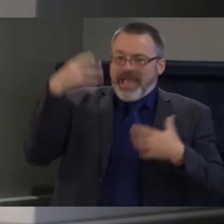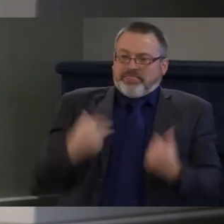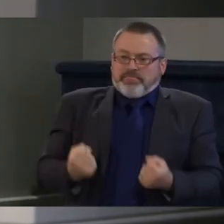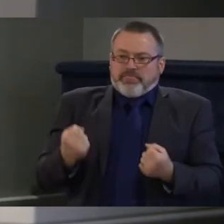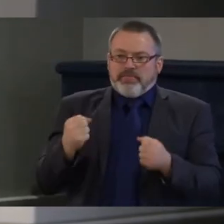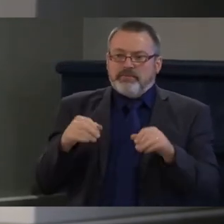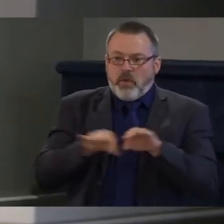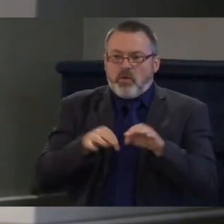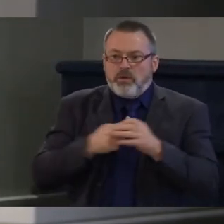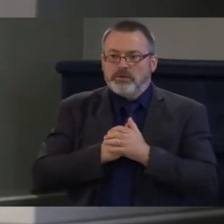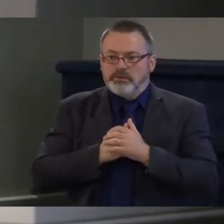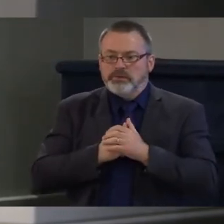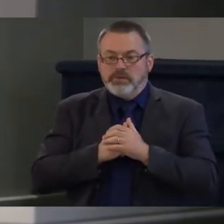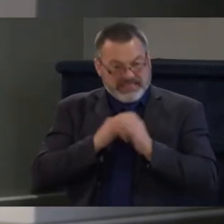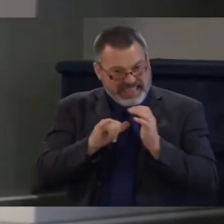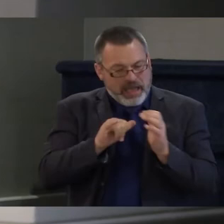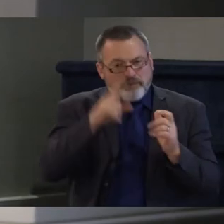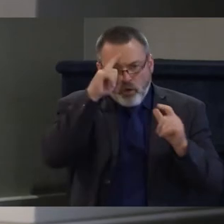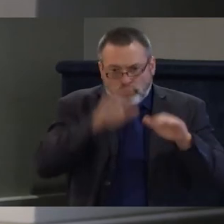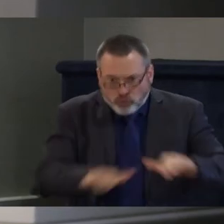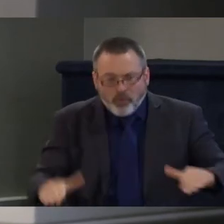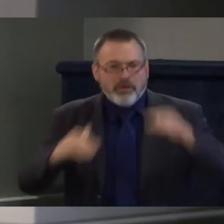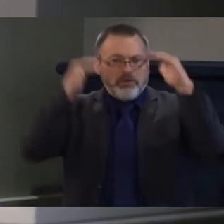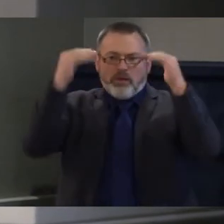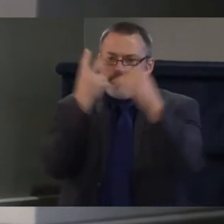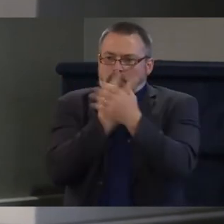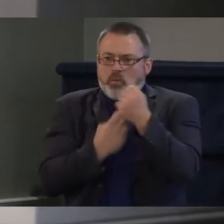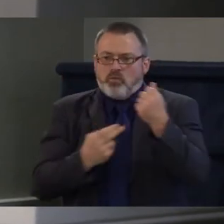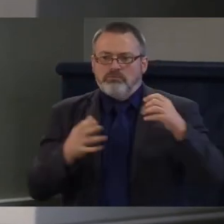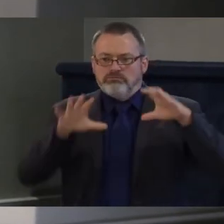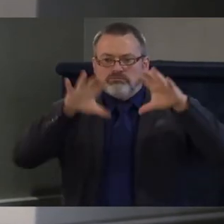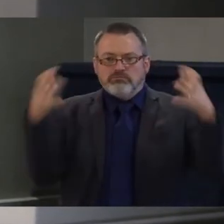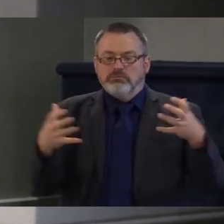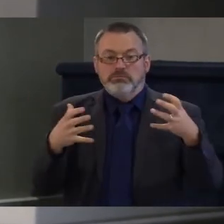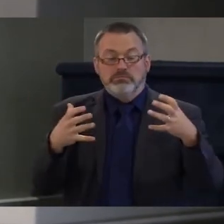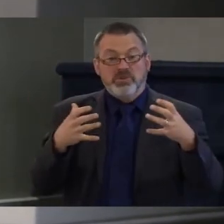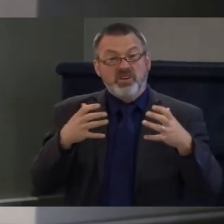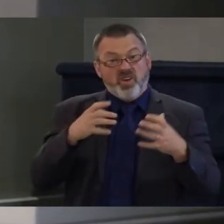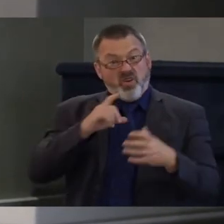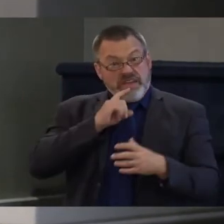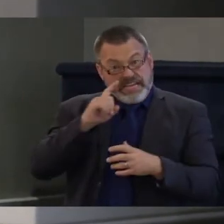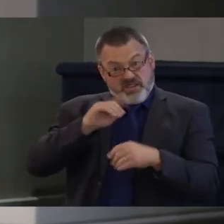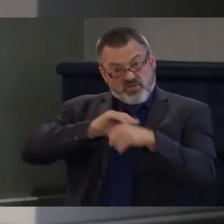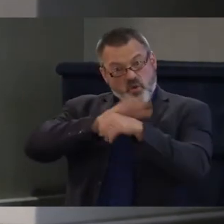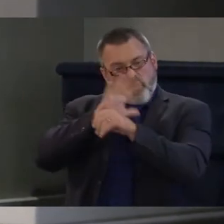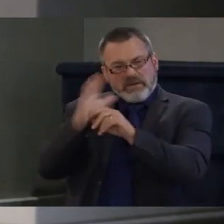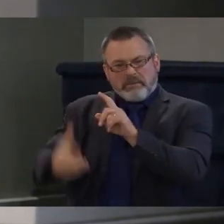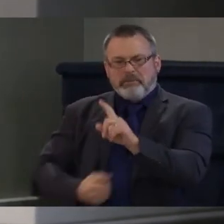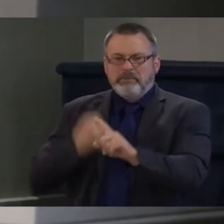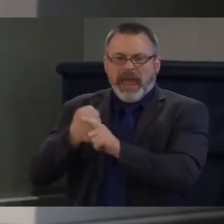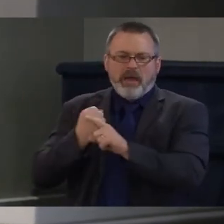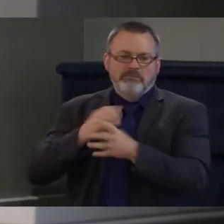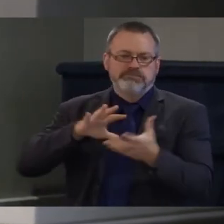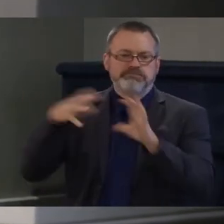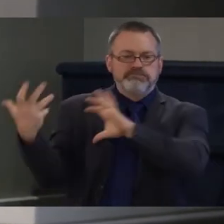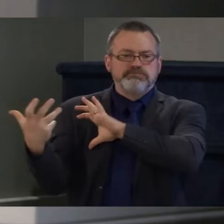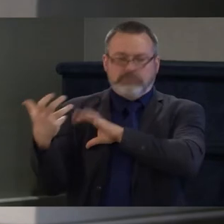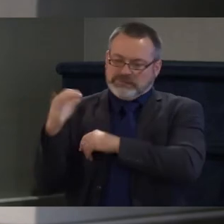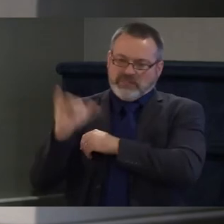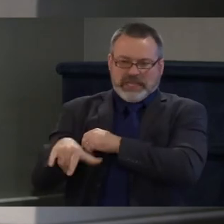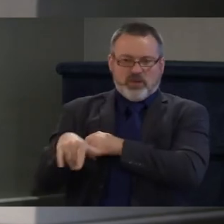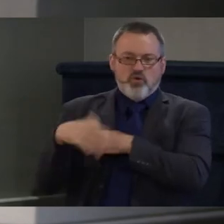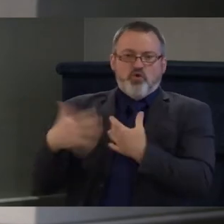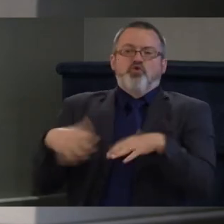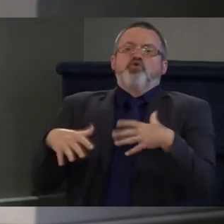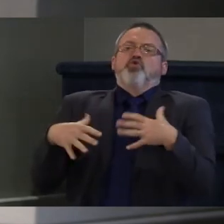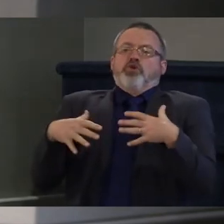of us as we've navigated coming out of this pandemic and certainly in congress know that we will not thrive as a state we will